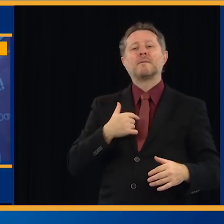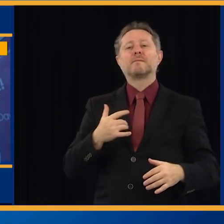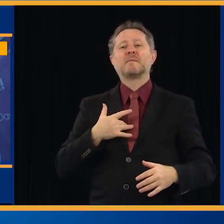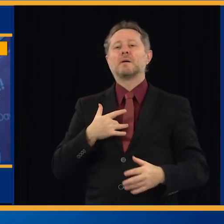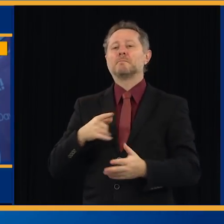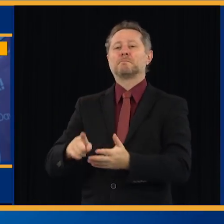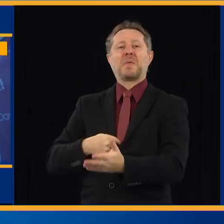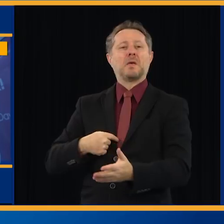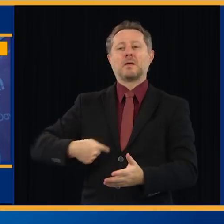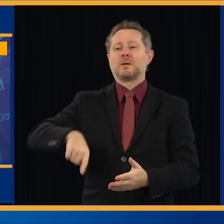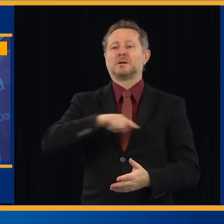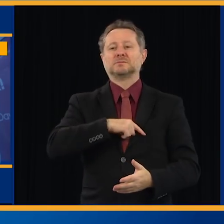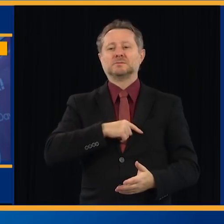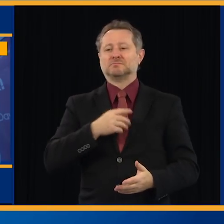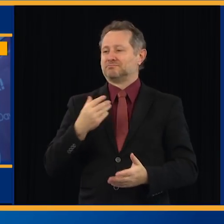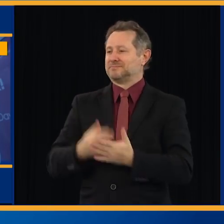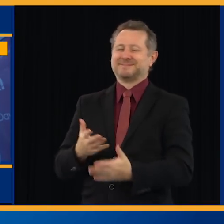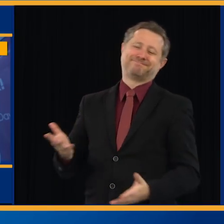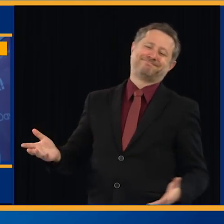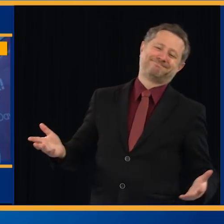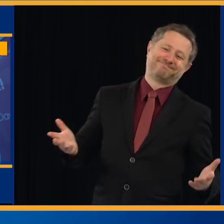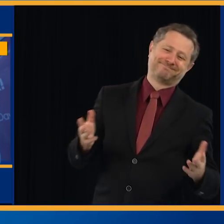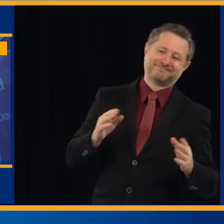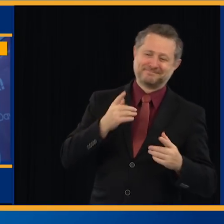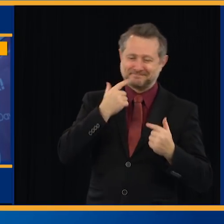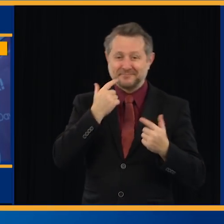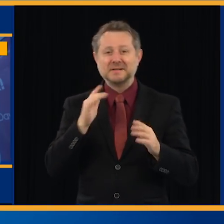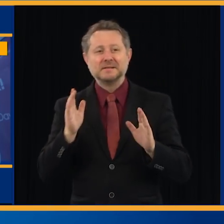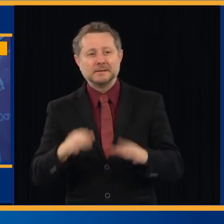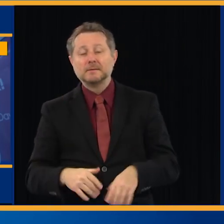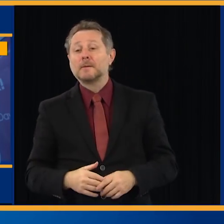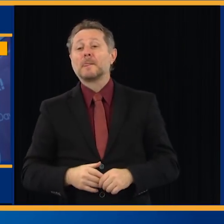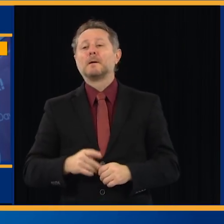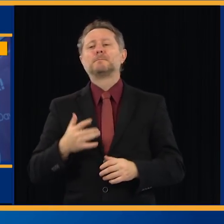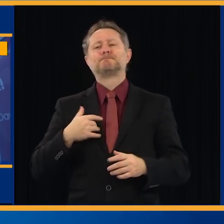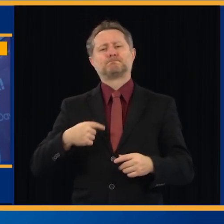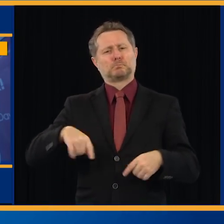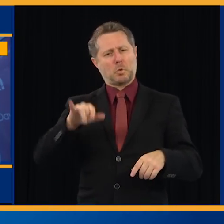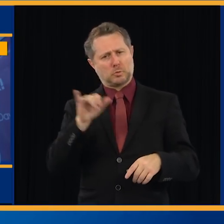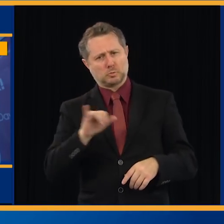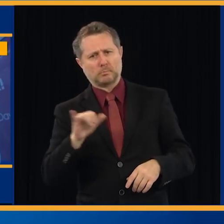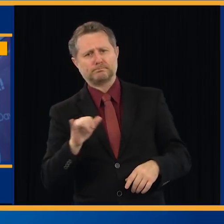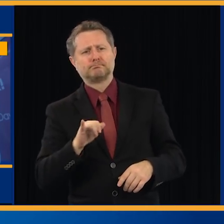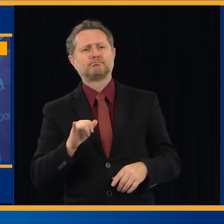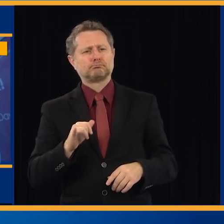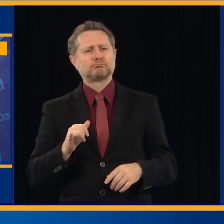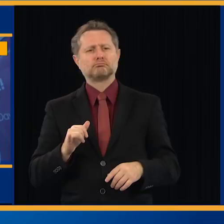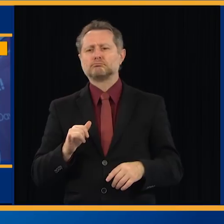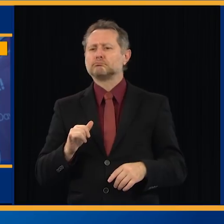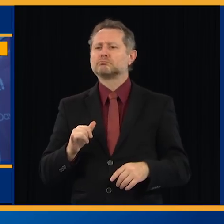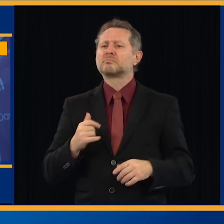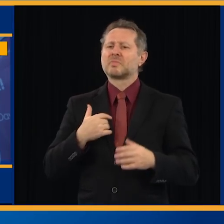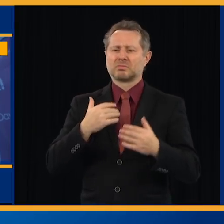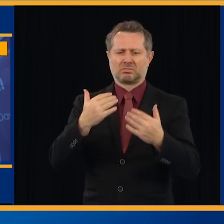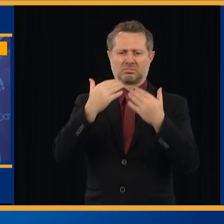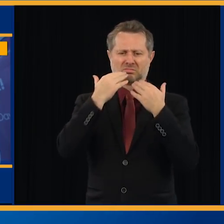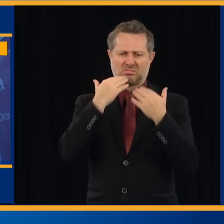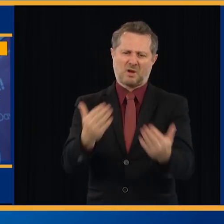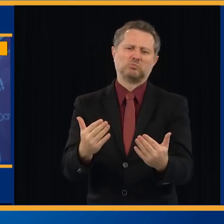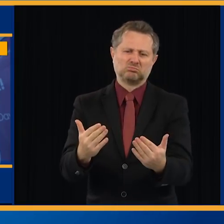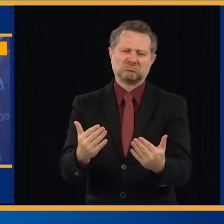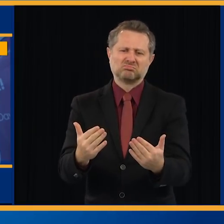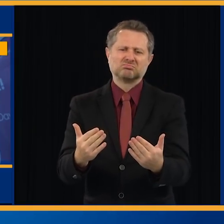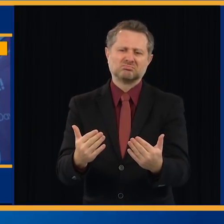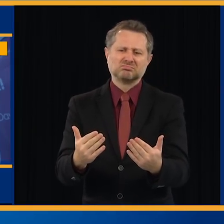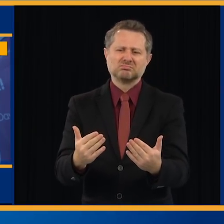I also want to be able to say today to the essential workers, we thank you. Not just